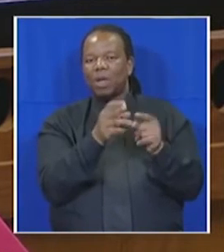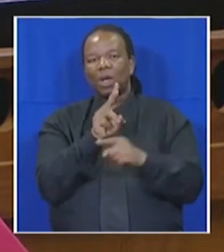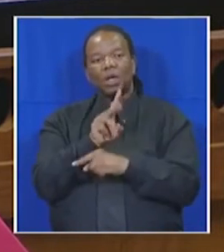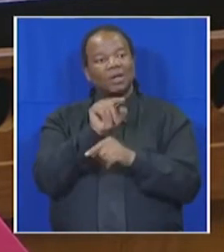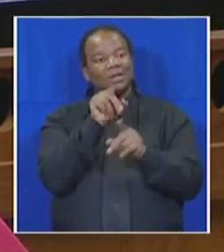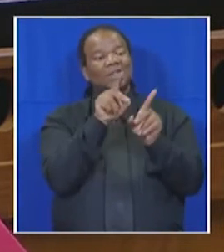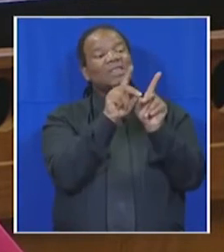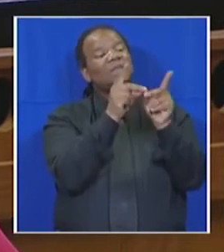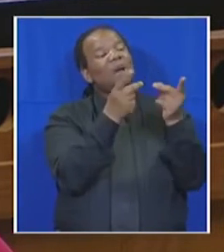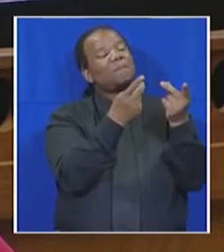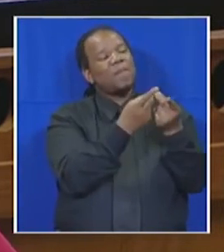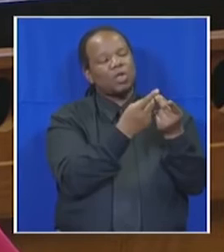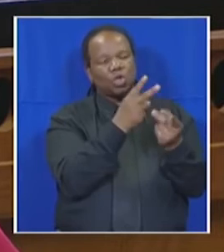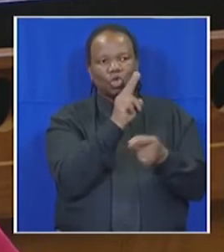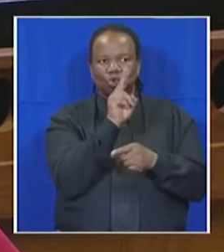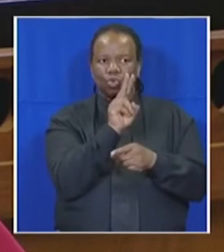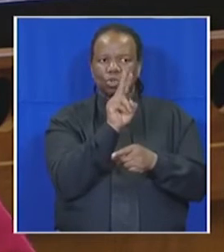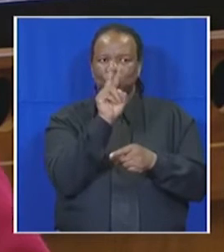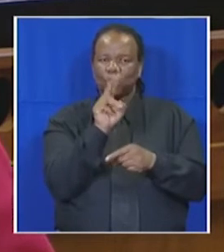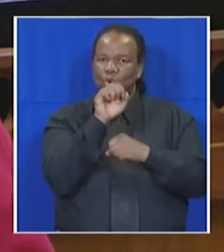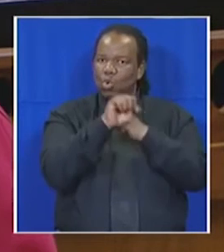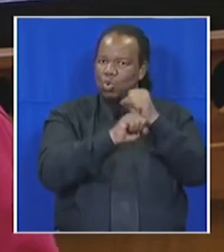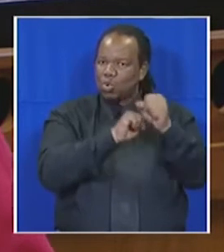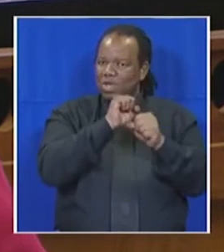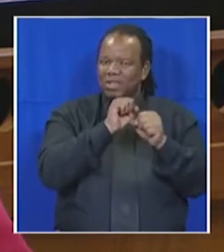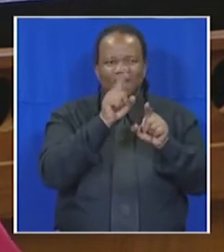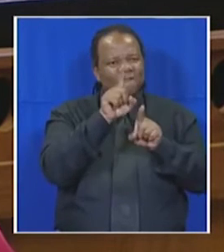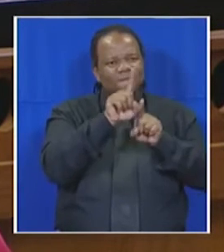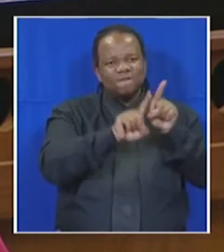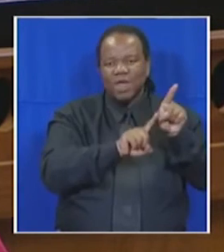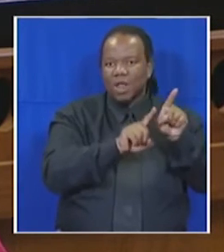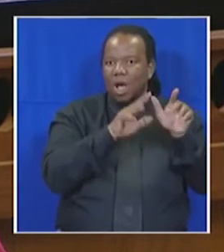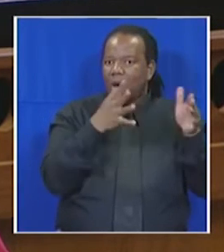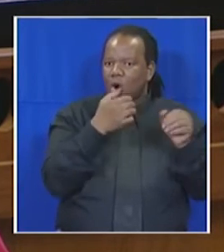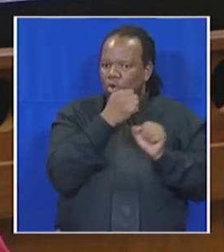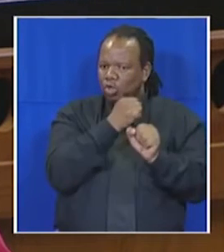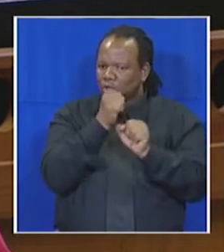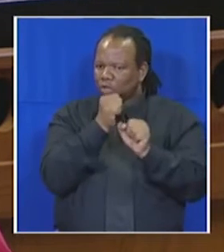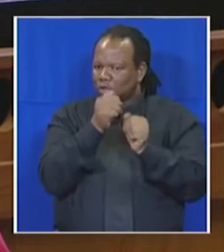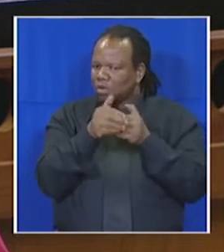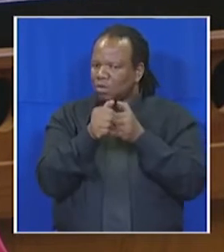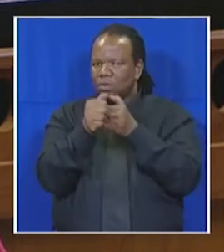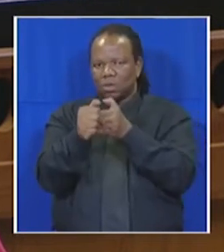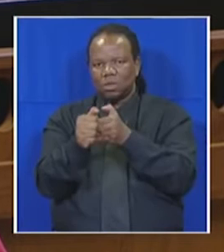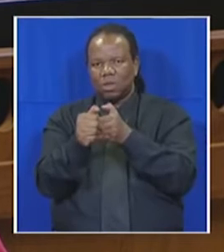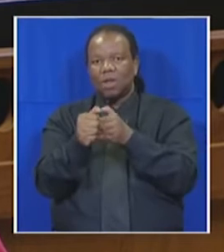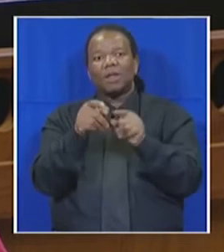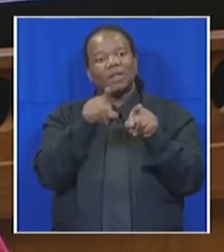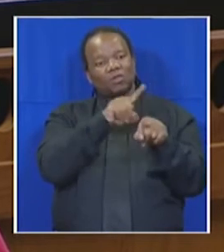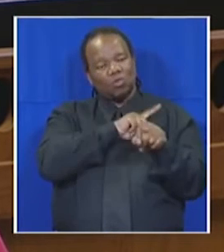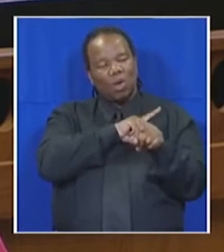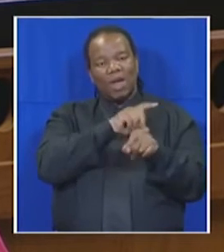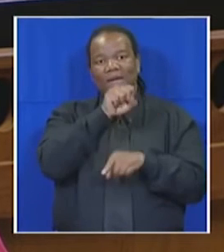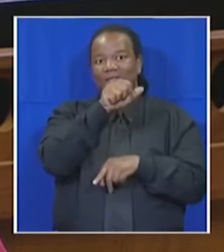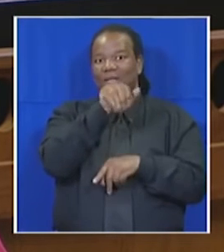Department to give strategic and policy direction as well as whip the SABC into line and work with ICASA